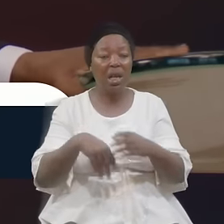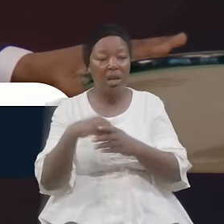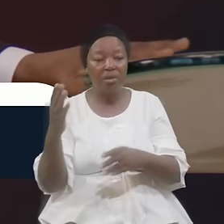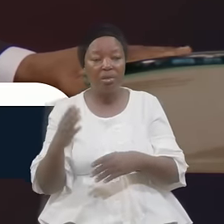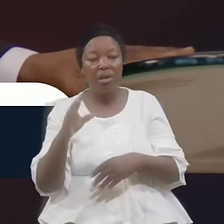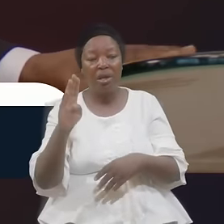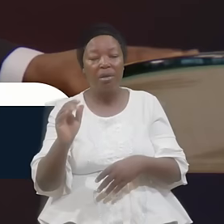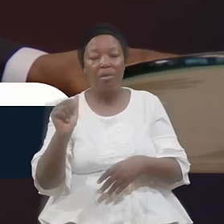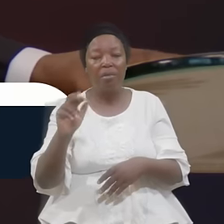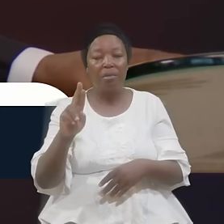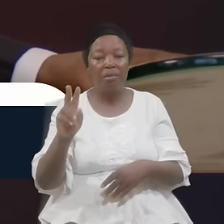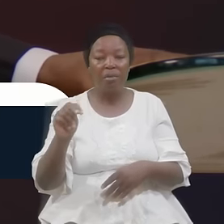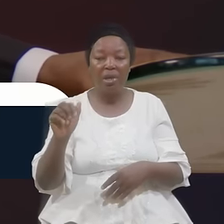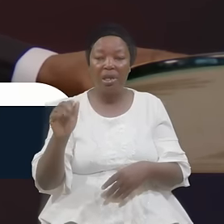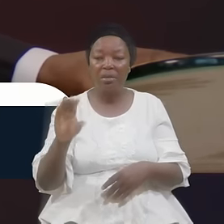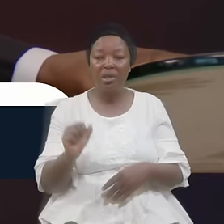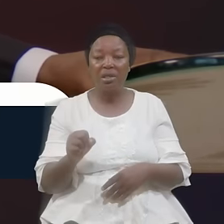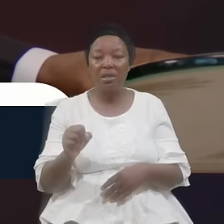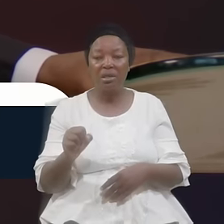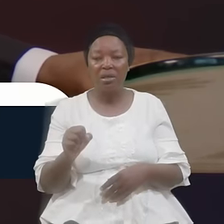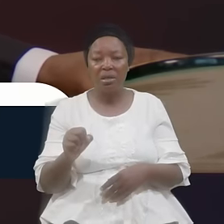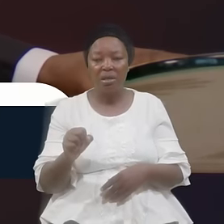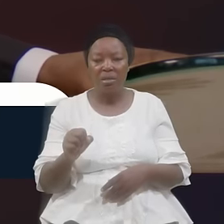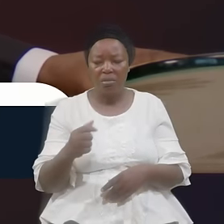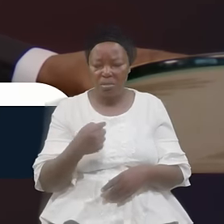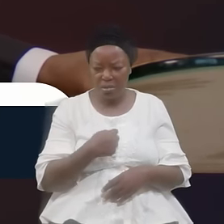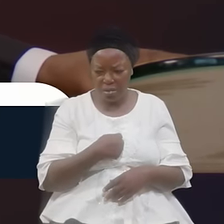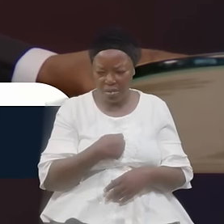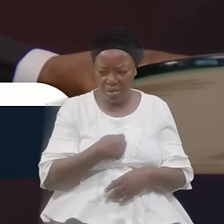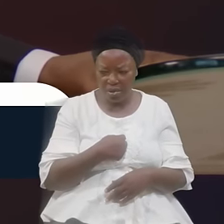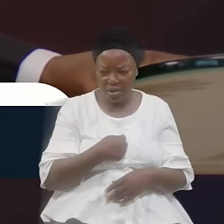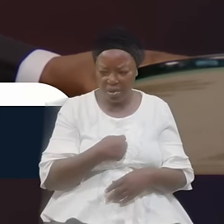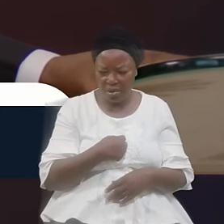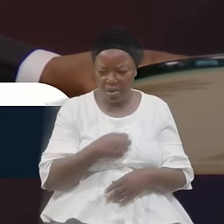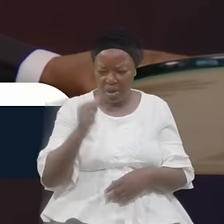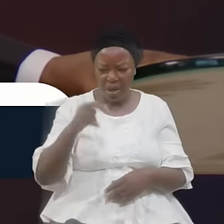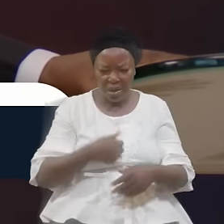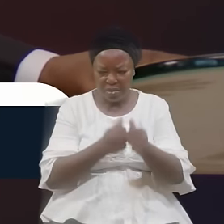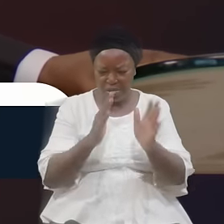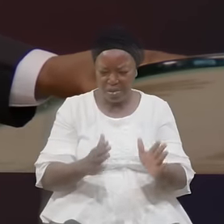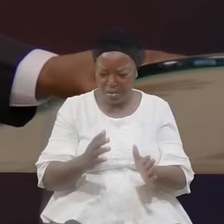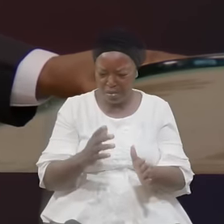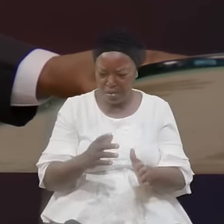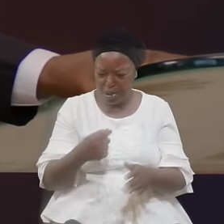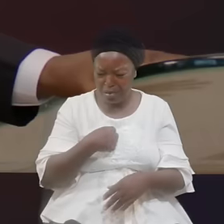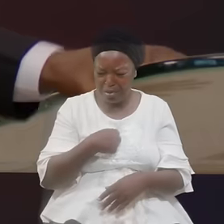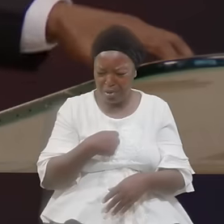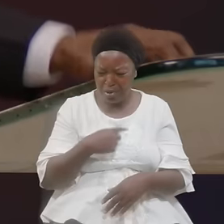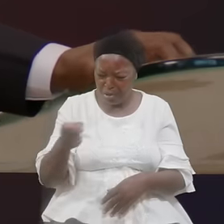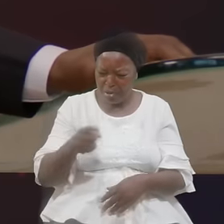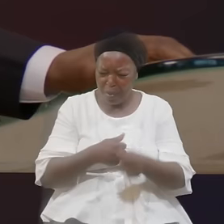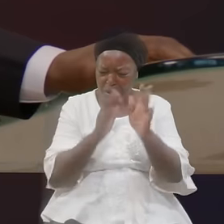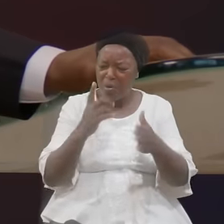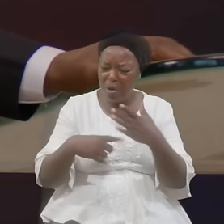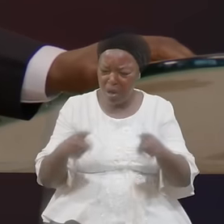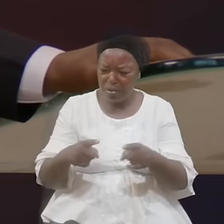Barnabas Me Apostle What Came On You Don't You